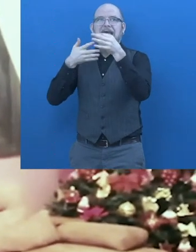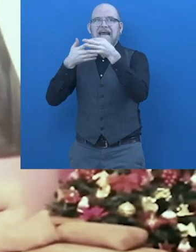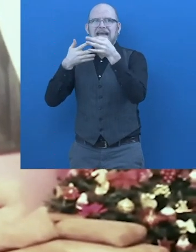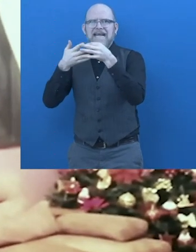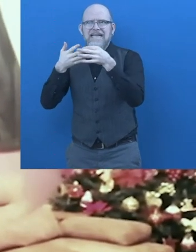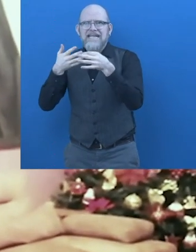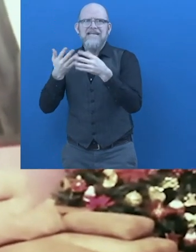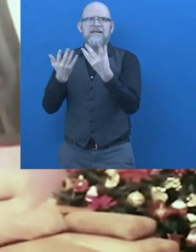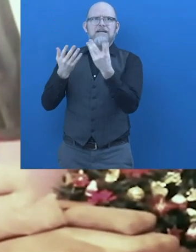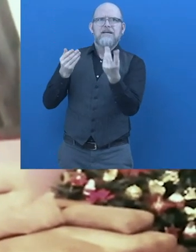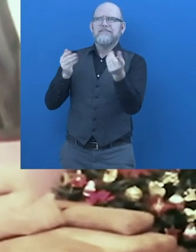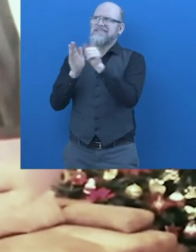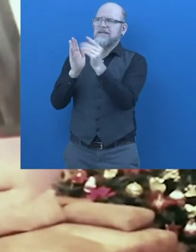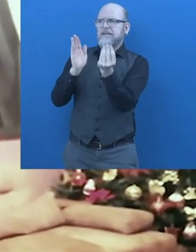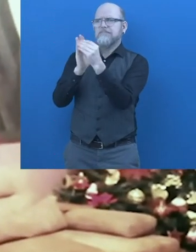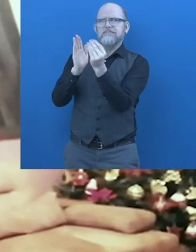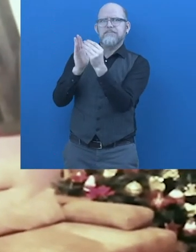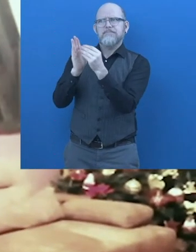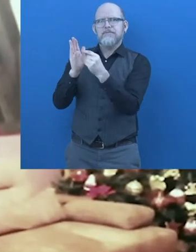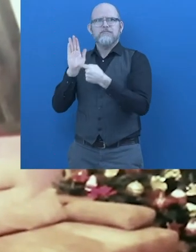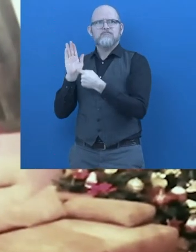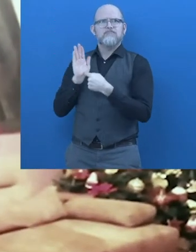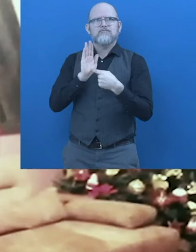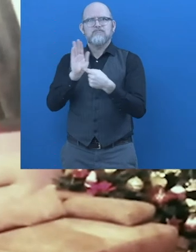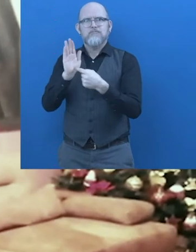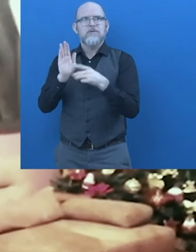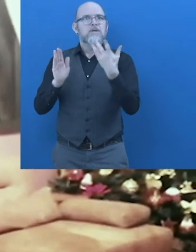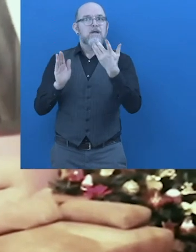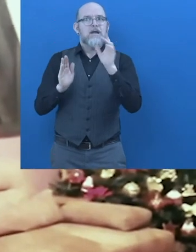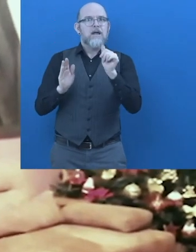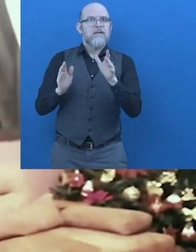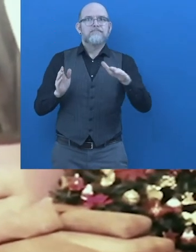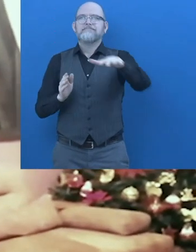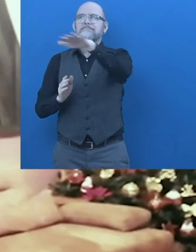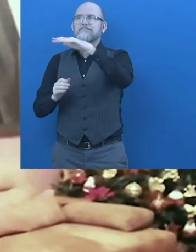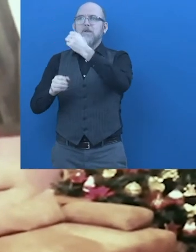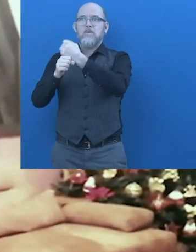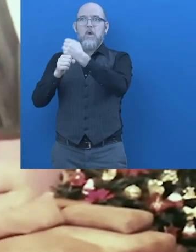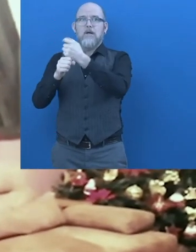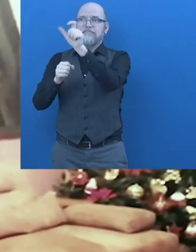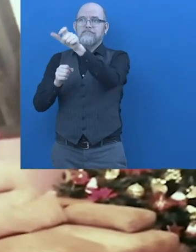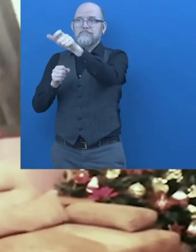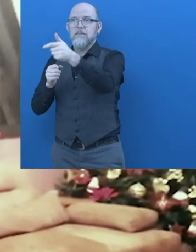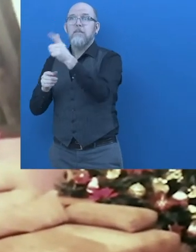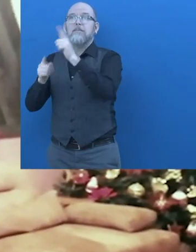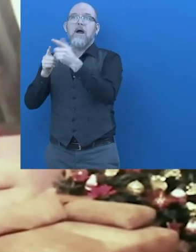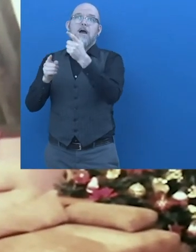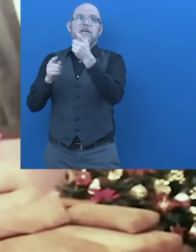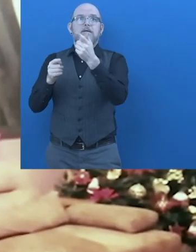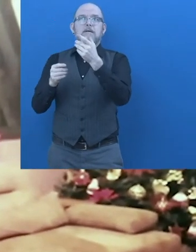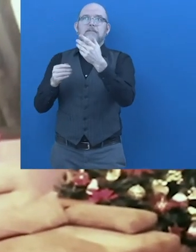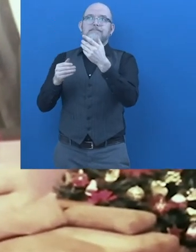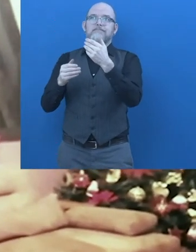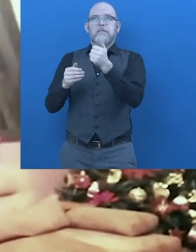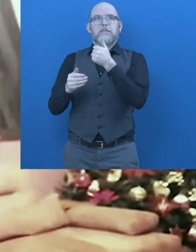forward to build on it regulation and criteria, either within